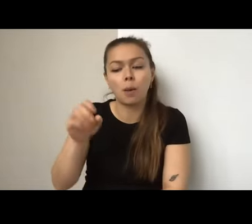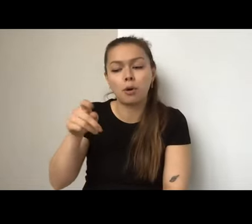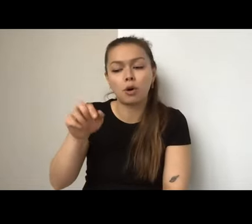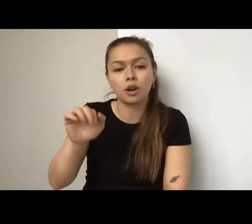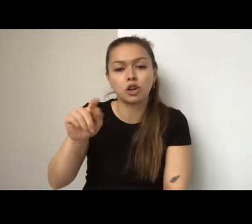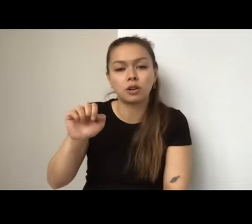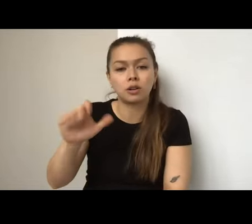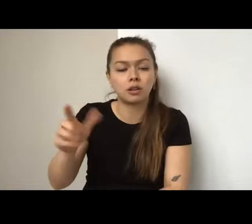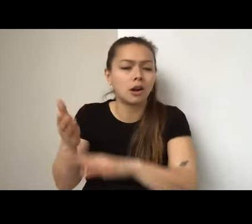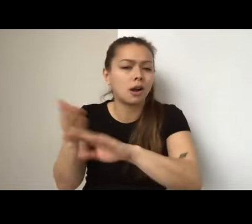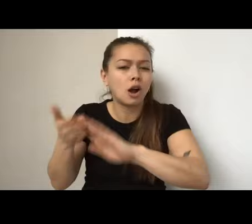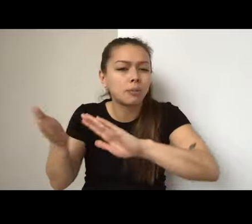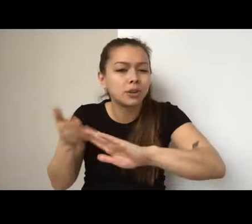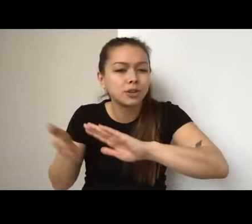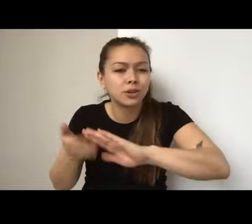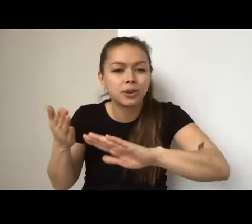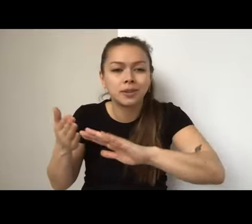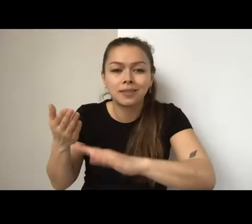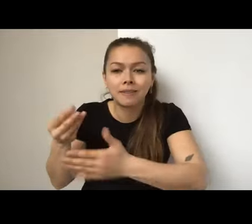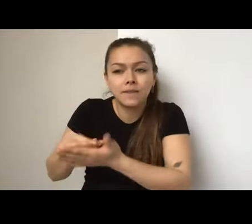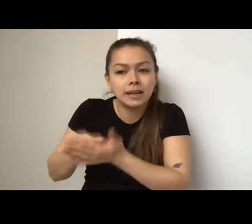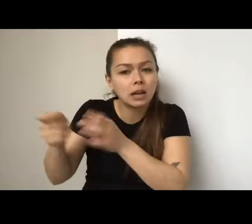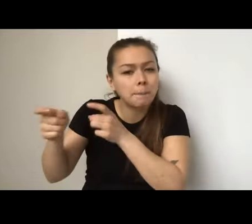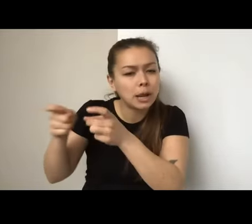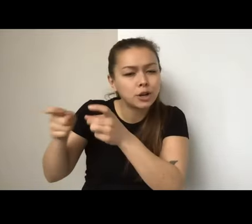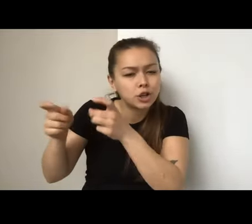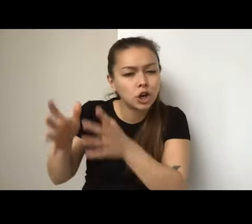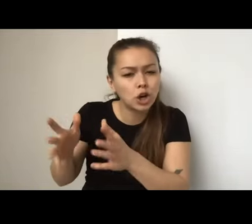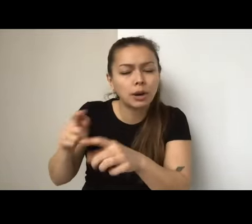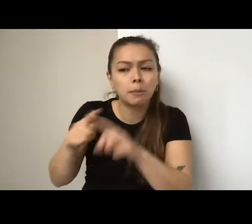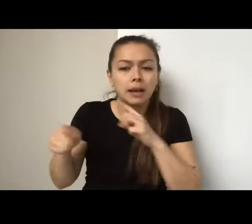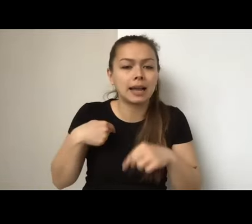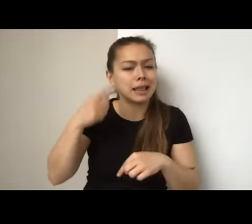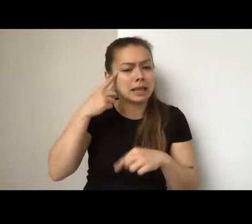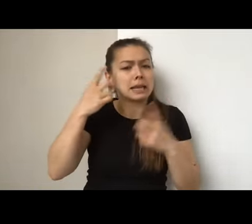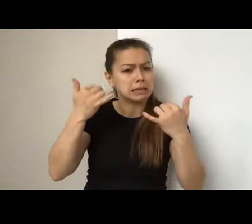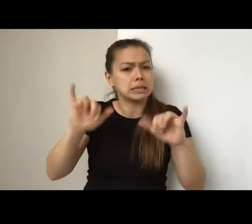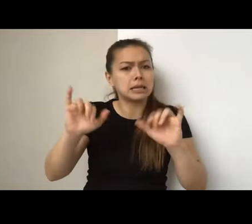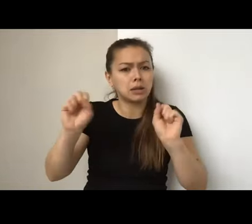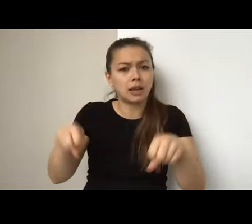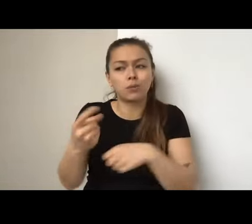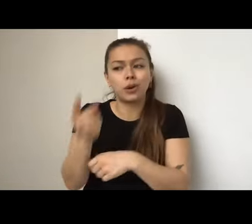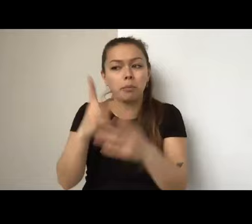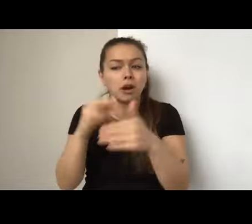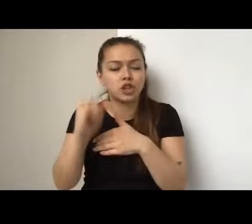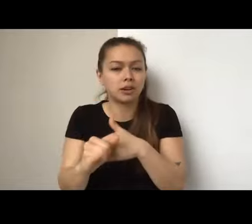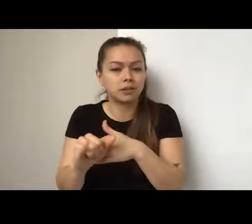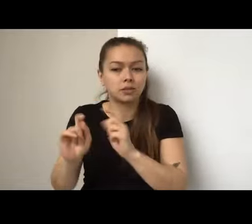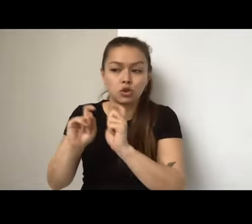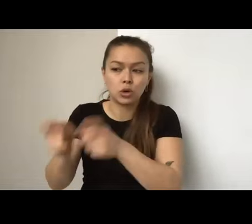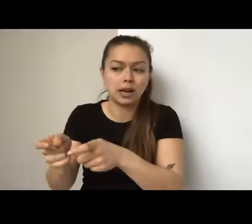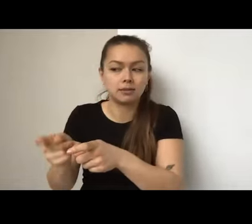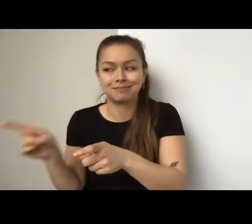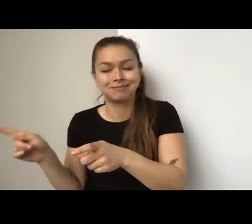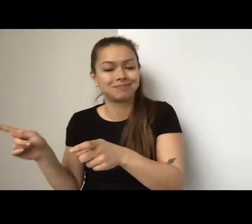operating clients, you are still eligible to apply to one project grant per stream. Again, this one doesn't count